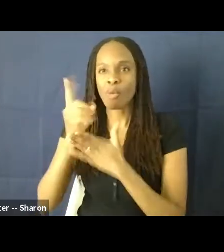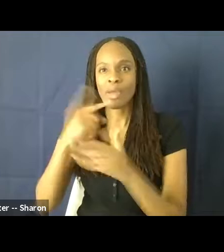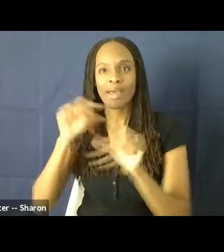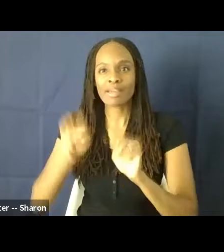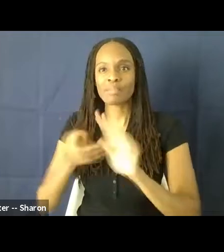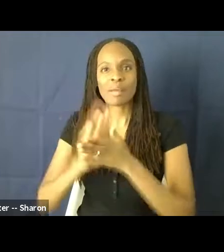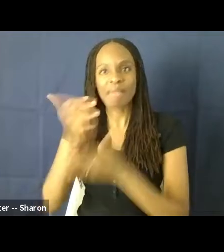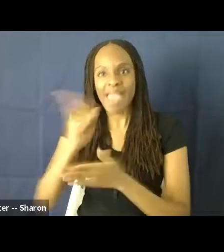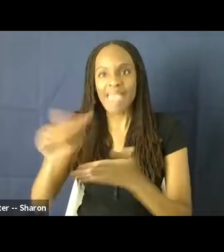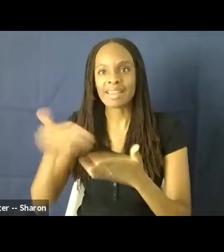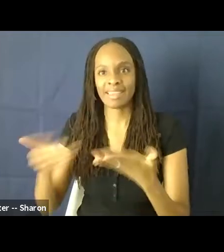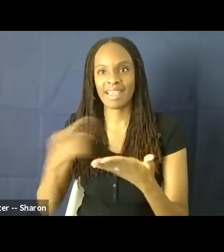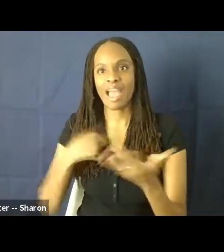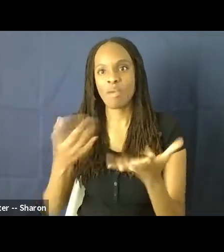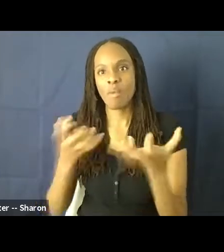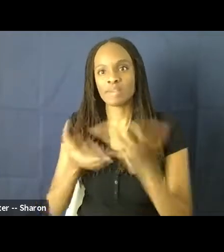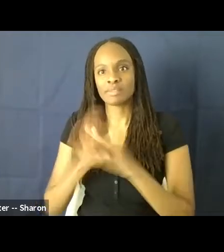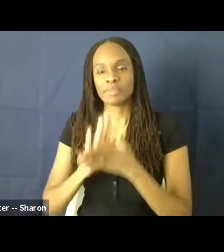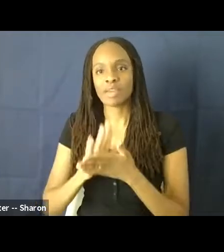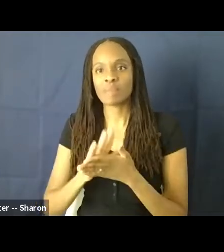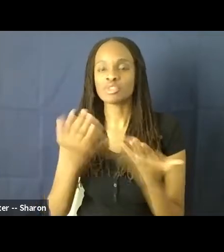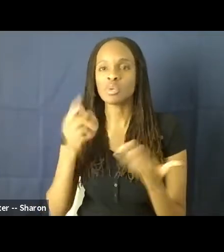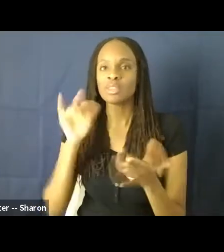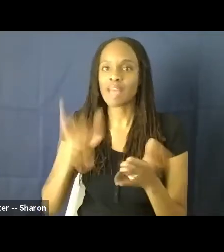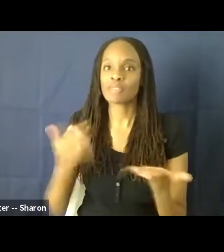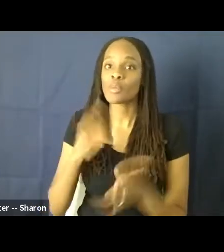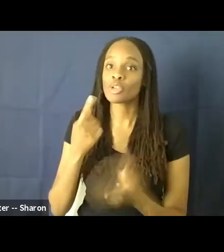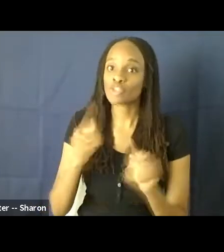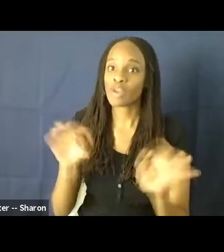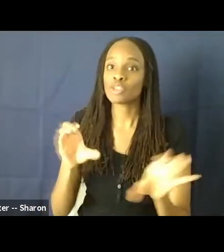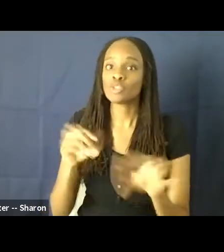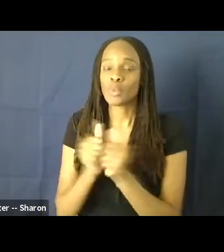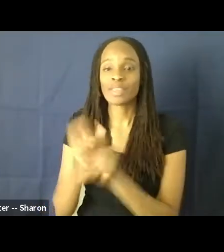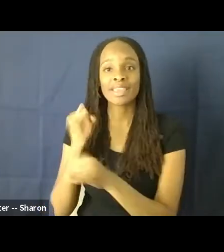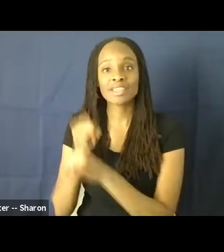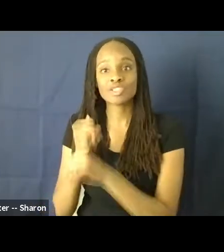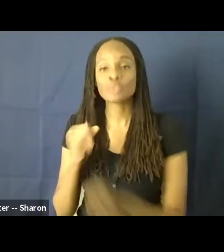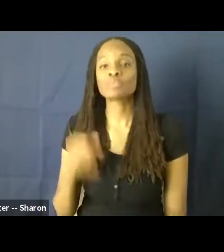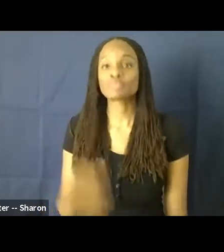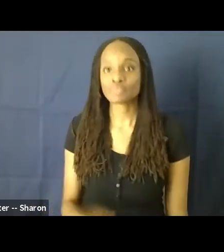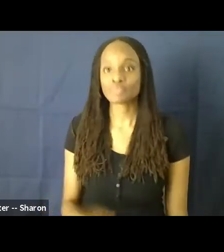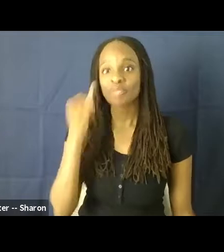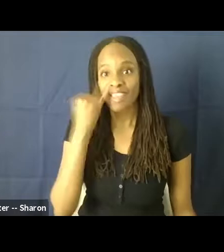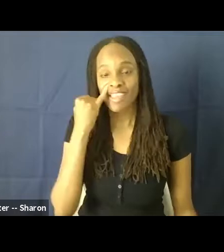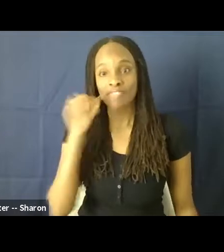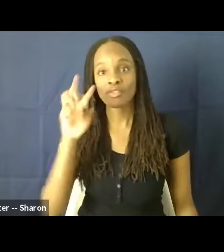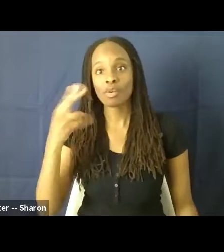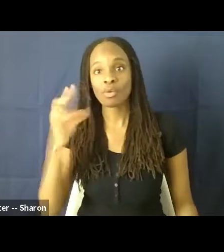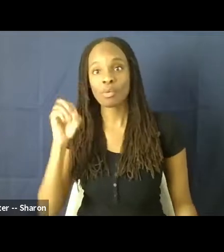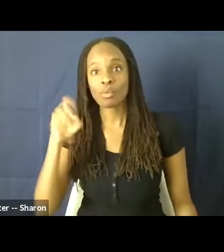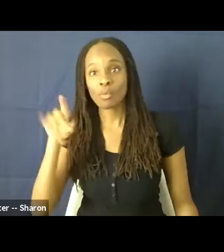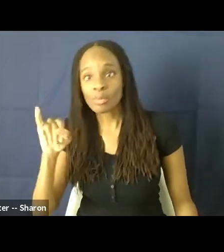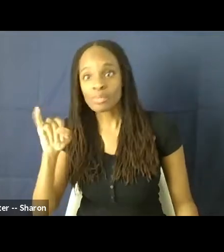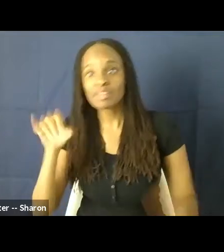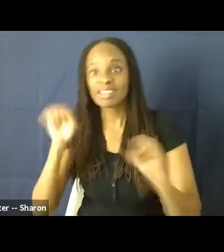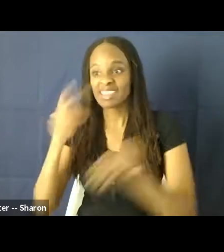quote because I think it really speaks to what we're trying to do at the Institute. So, you know, if she can see it, she can be it. In this case, the